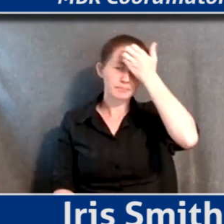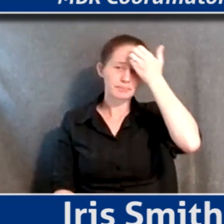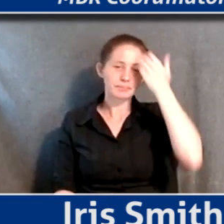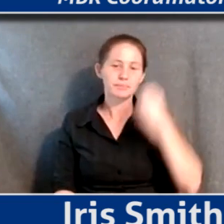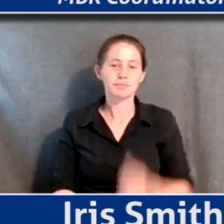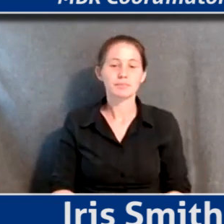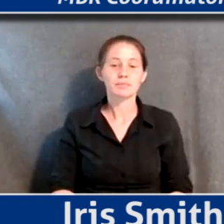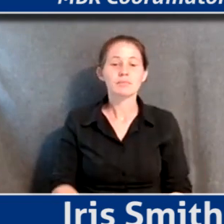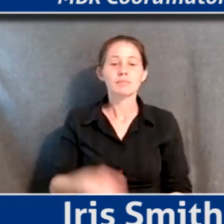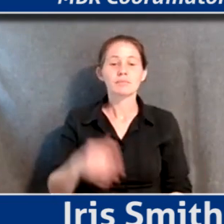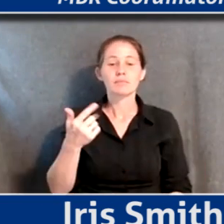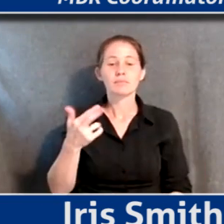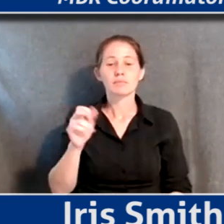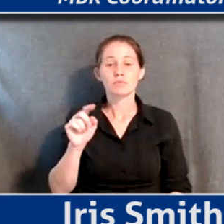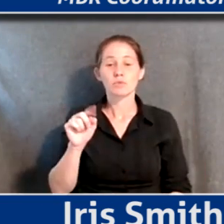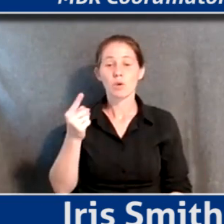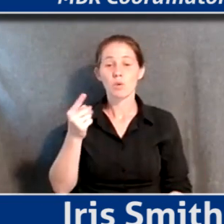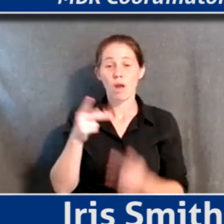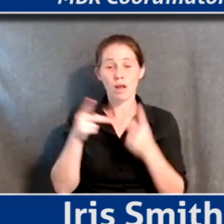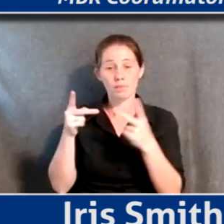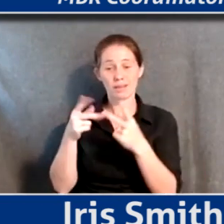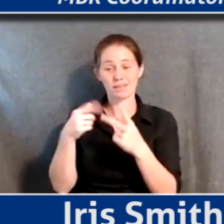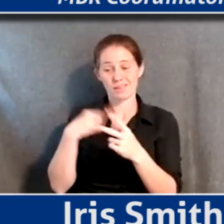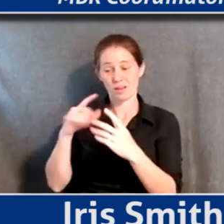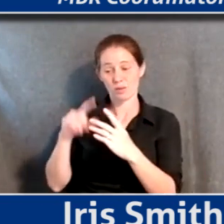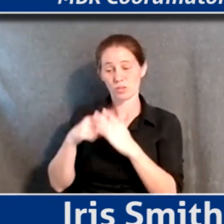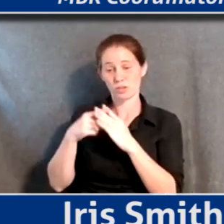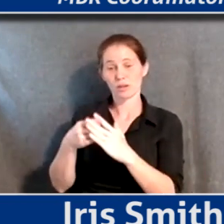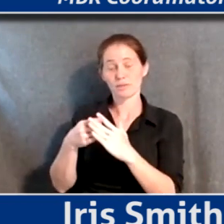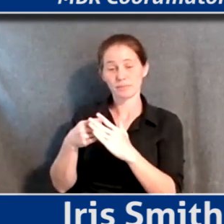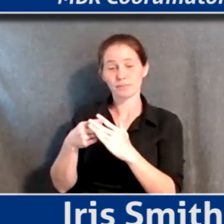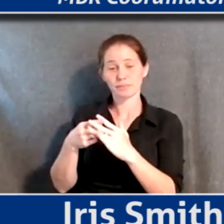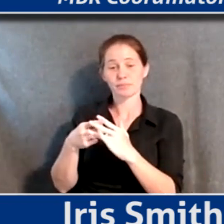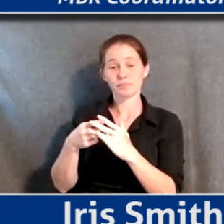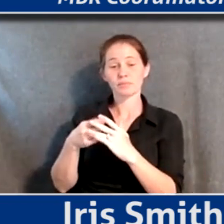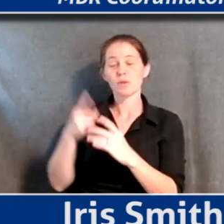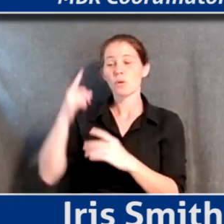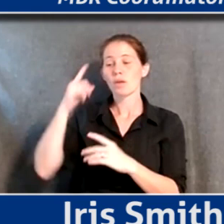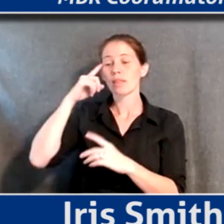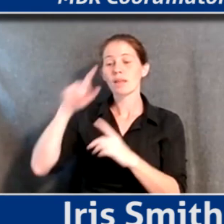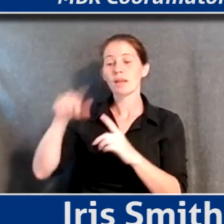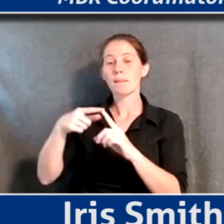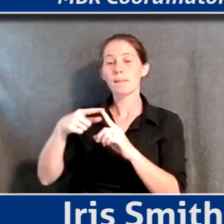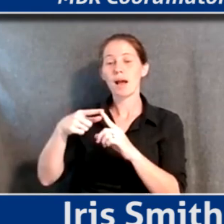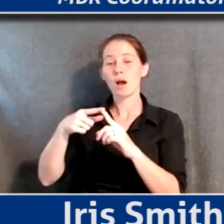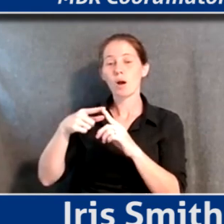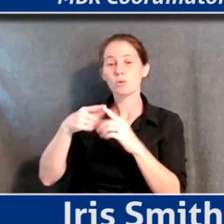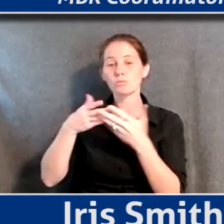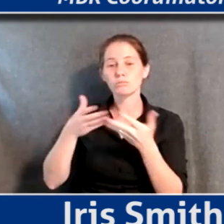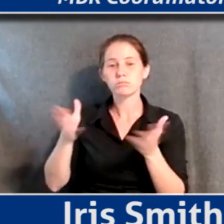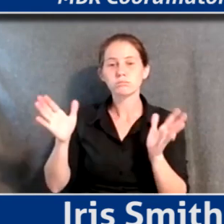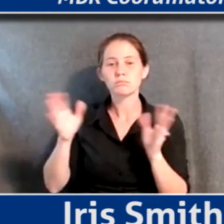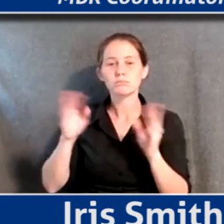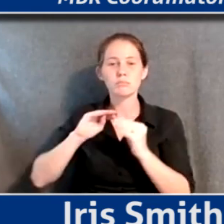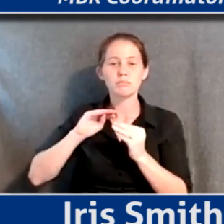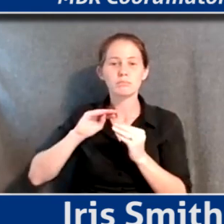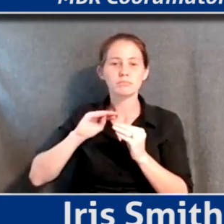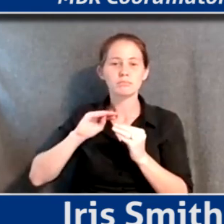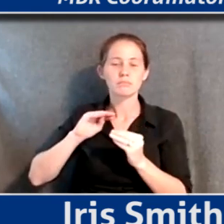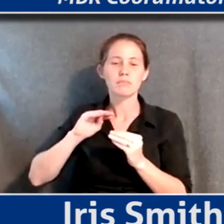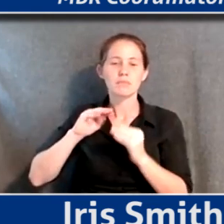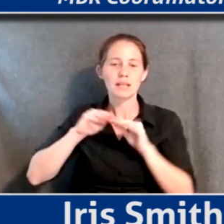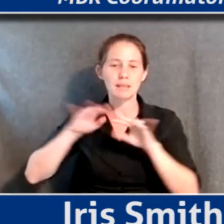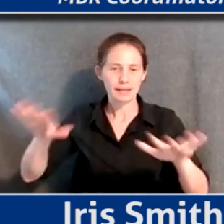I mean, one place that I would start is that when we think about the global pandemic, know, one of the